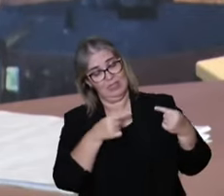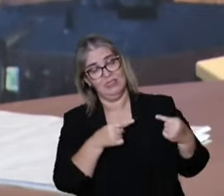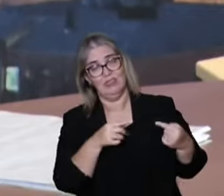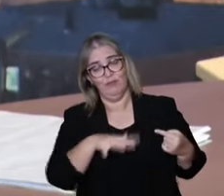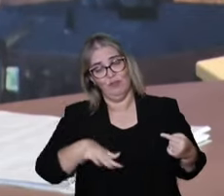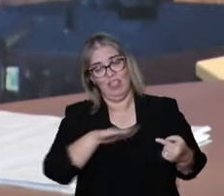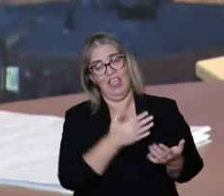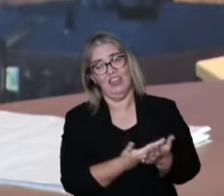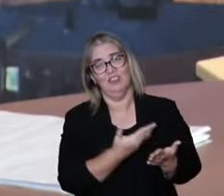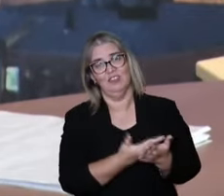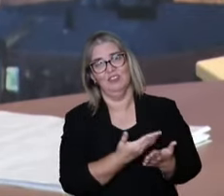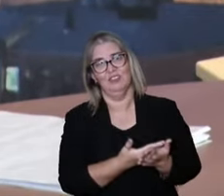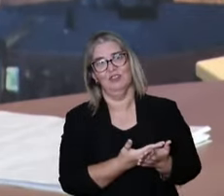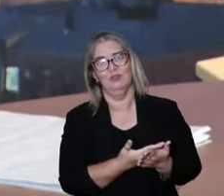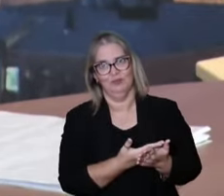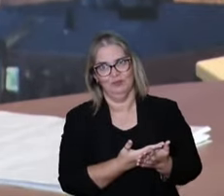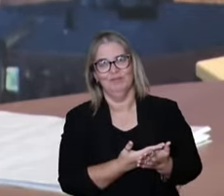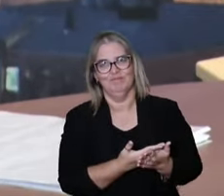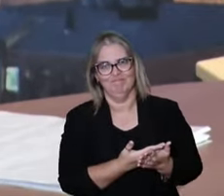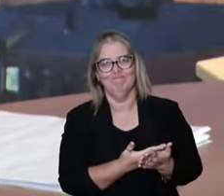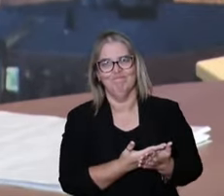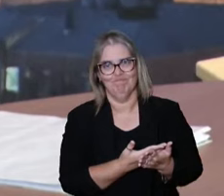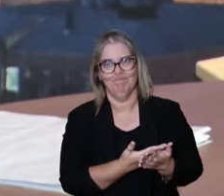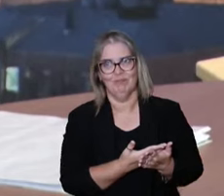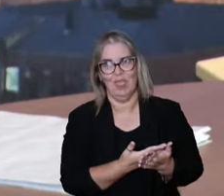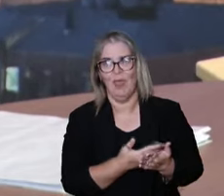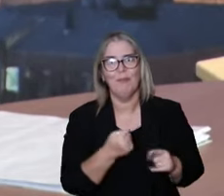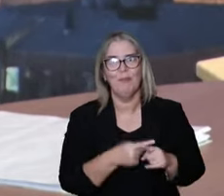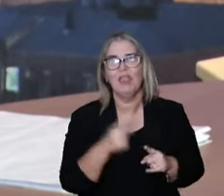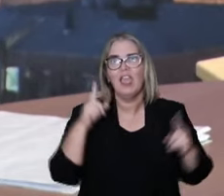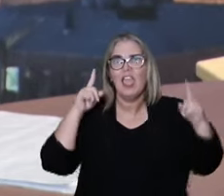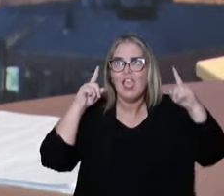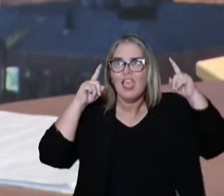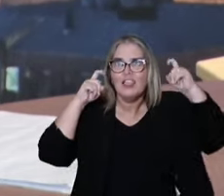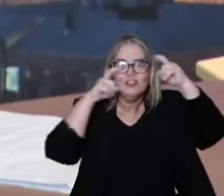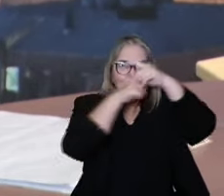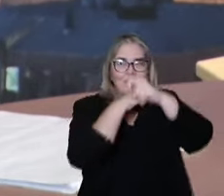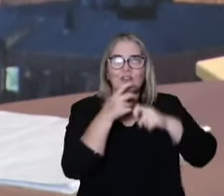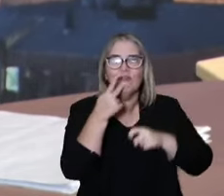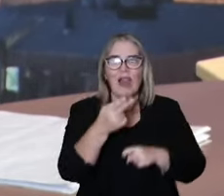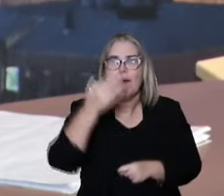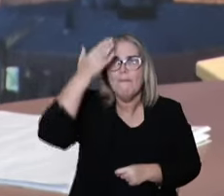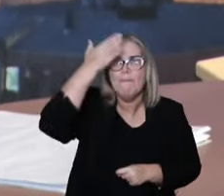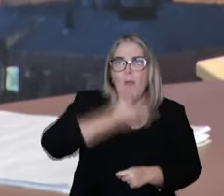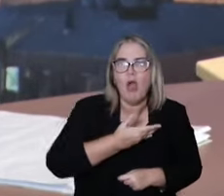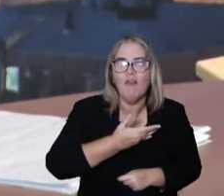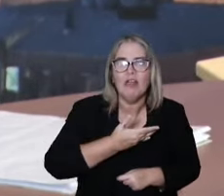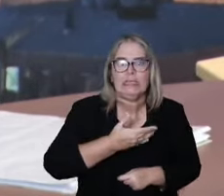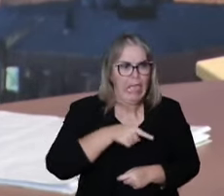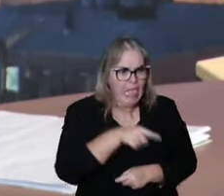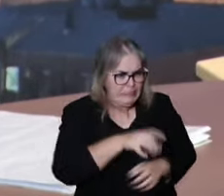So there's a challenge of the point of view of the studies. And sometimes it's difficult